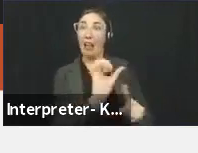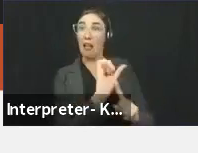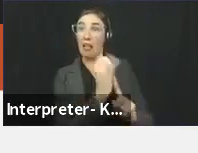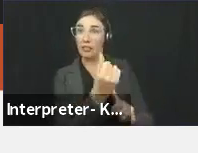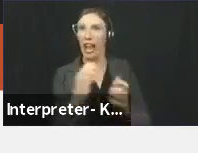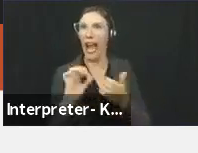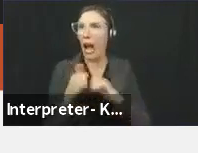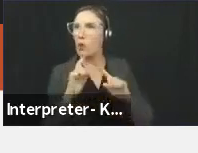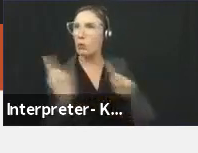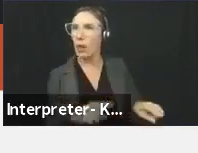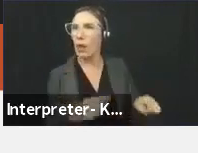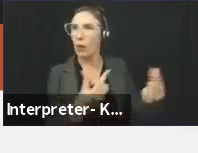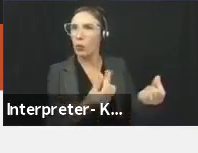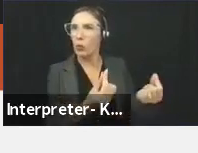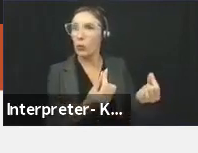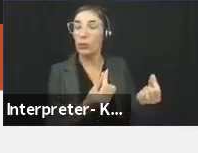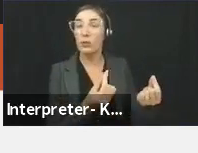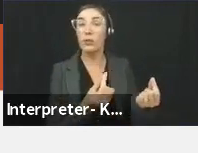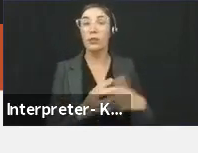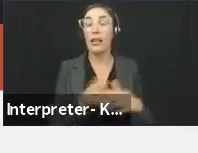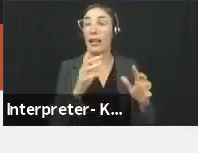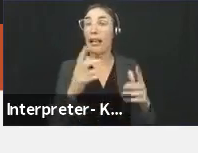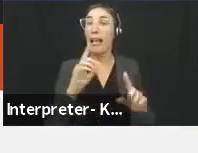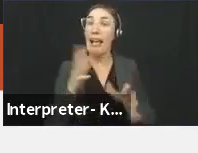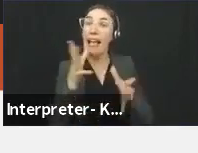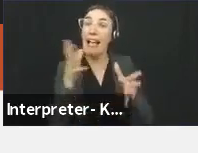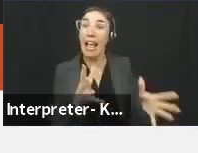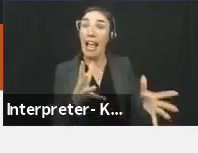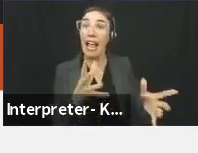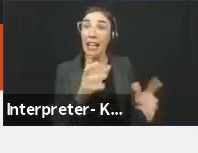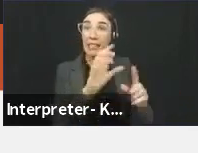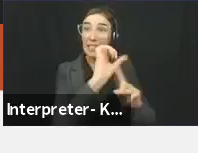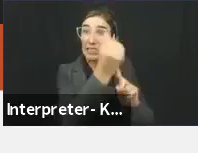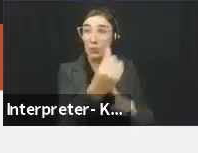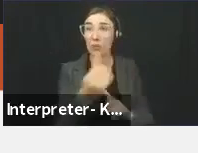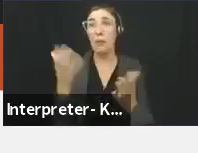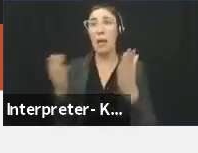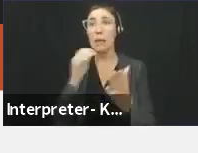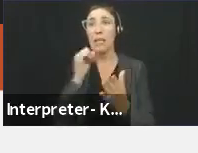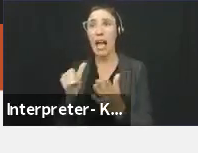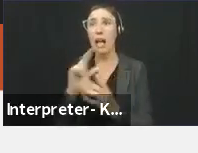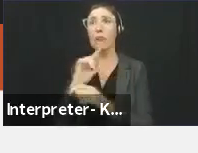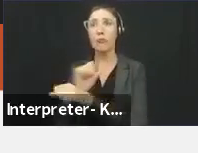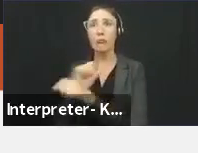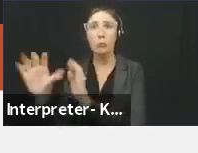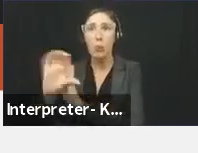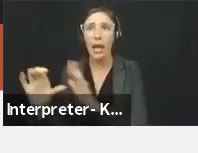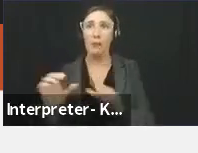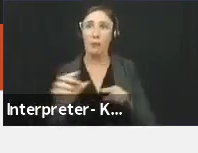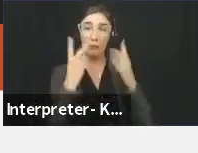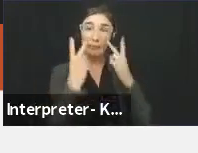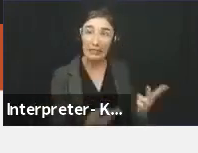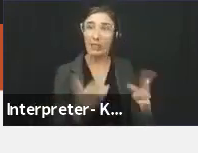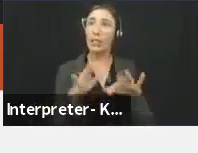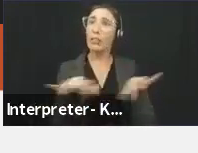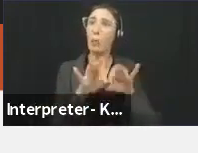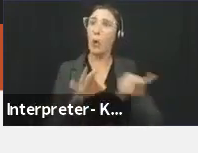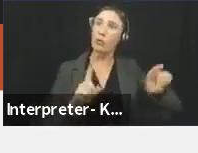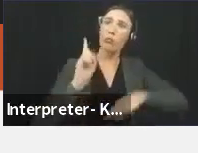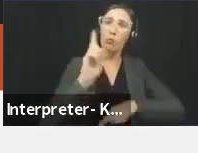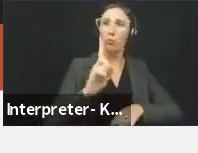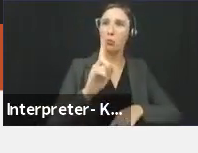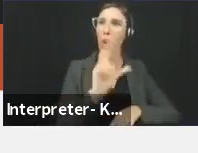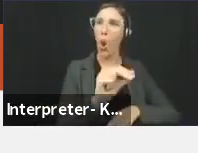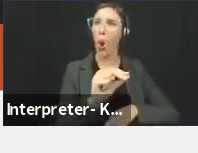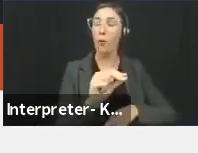Hate incidents are those acts that may not rise to the level of a crime, but they're important to report and to speak out against. For